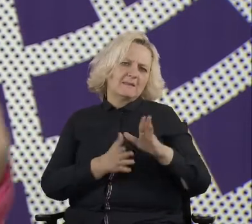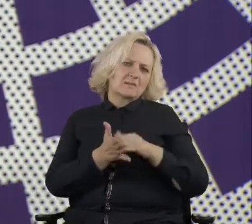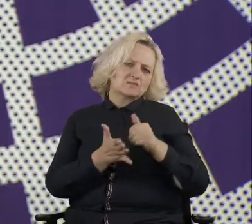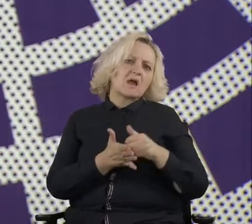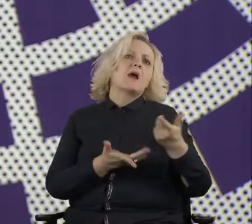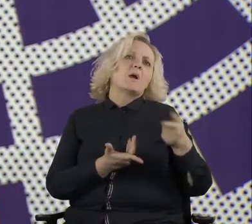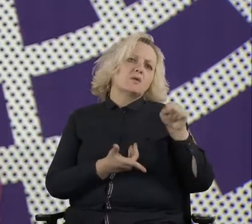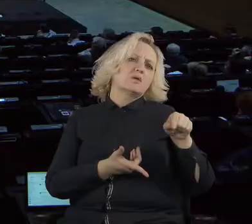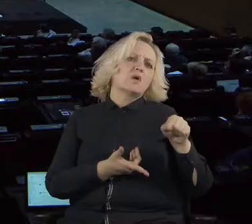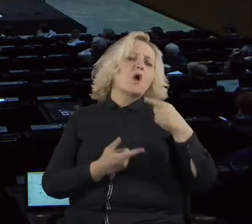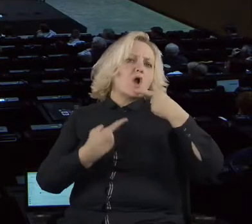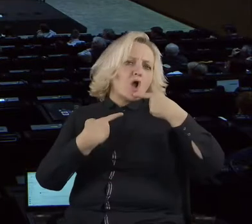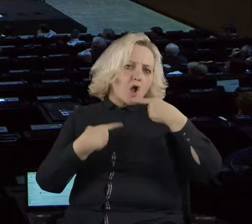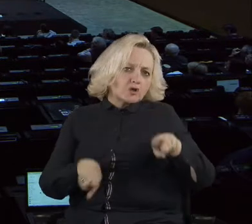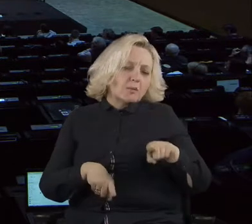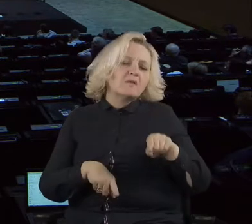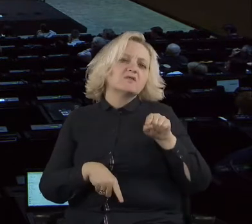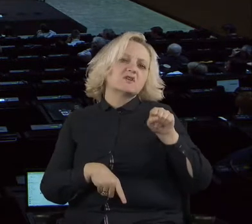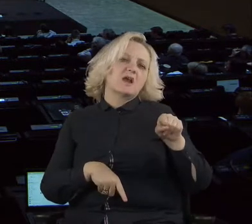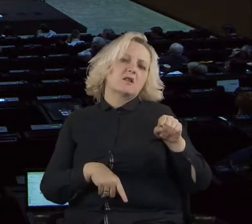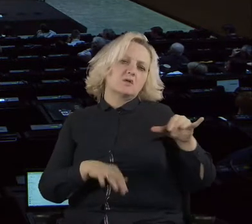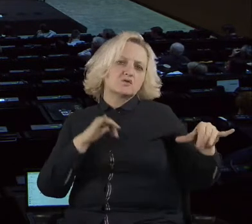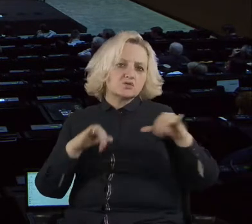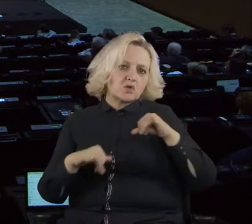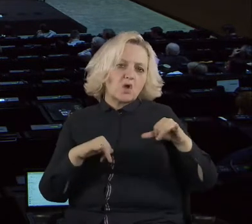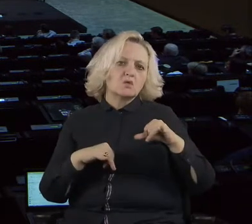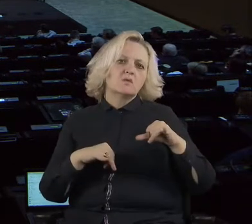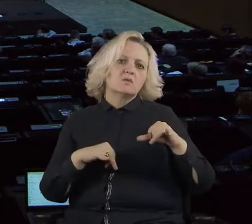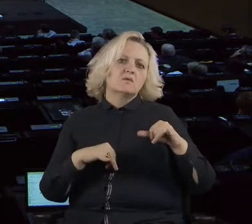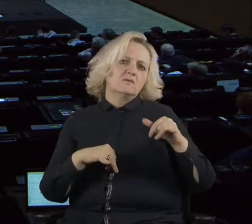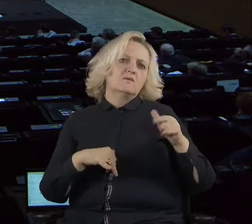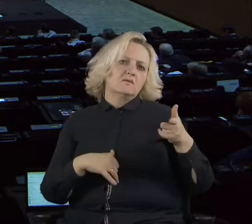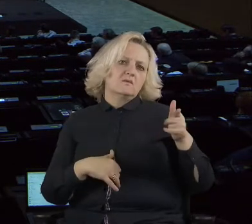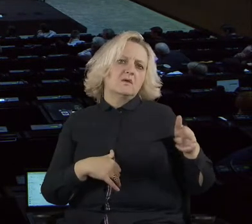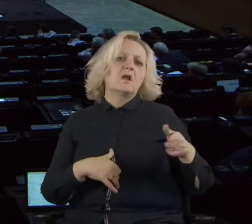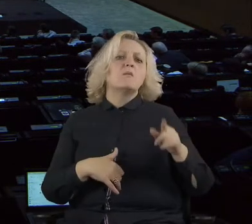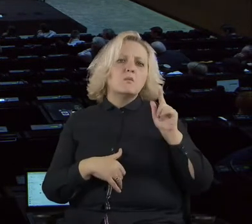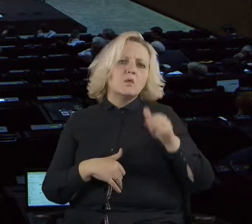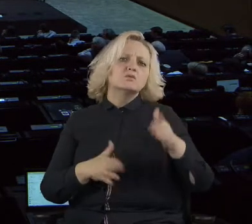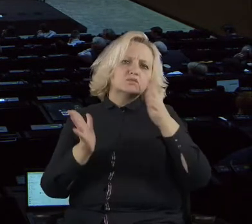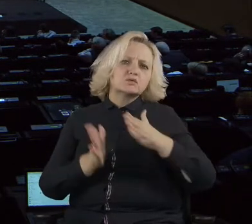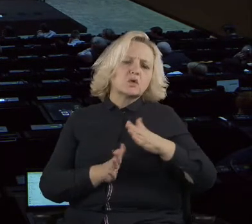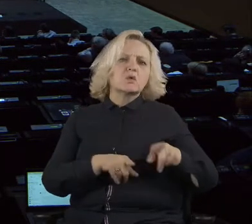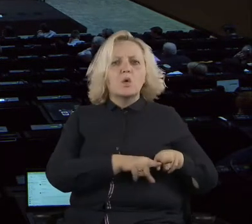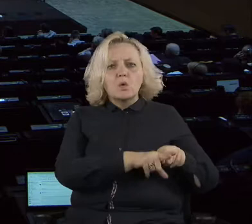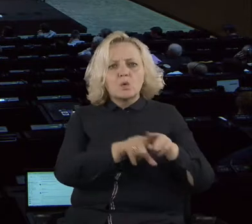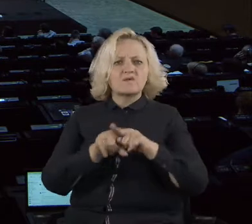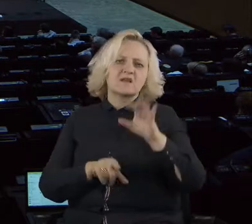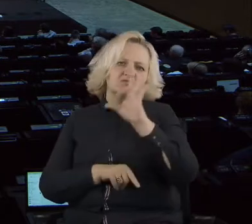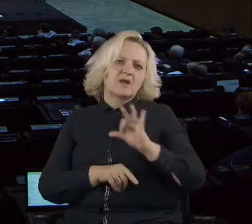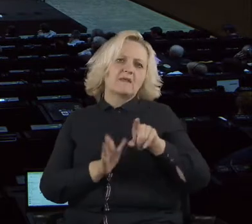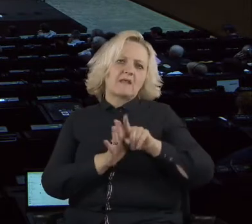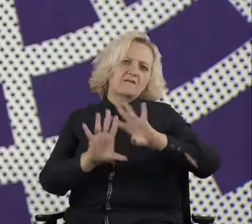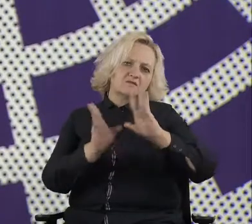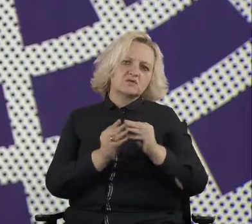taking care of the weaker, but also great. We're creating, uh, equal opportunities for everyone, guaranteeing, yeah, the freedom of speech and all the other